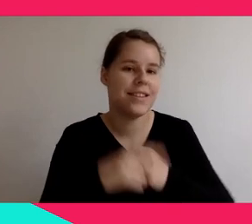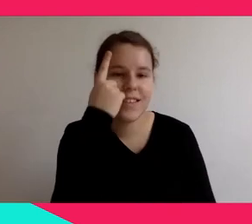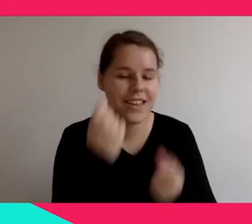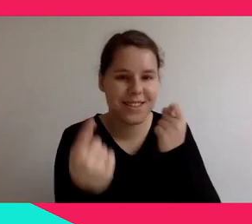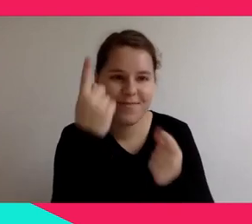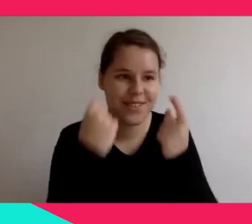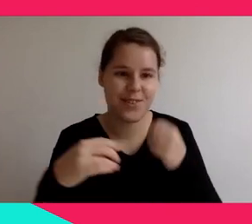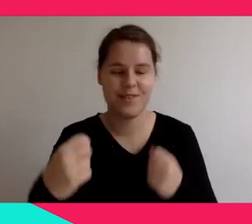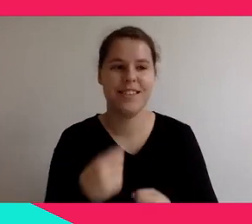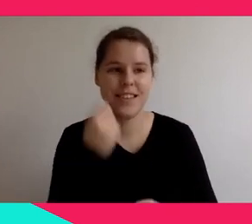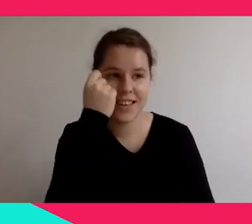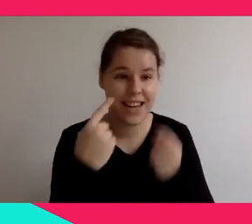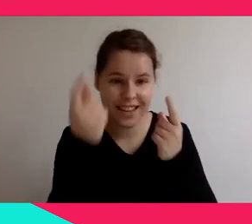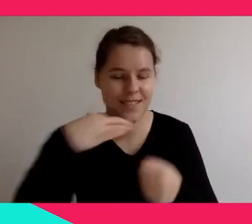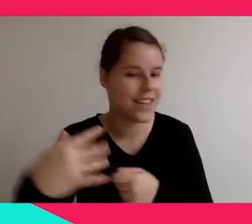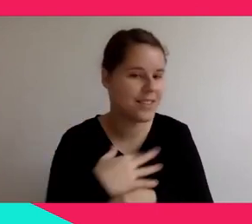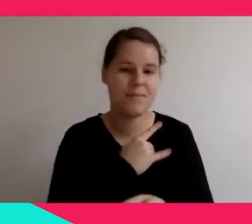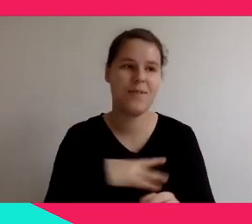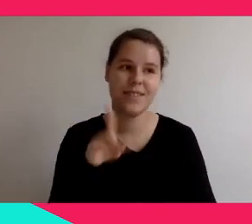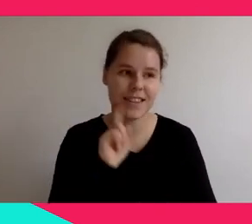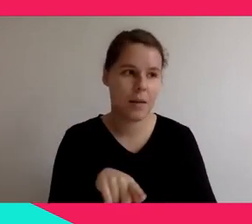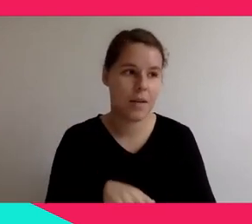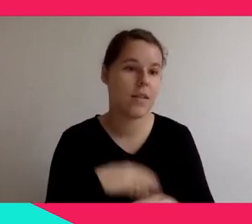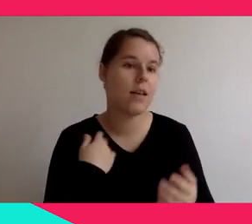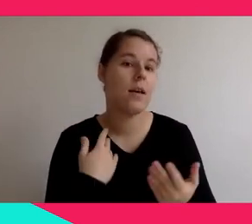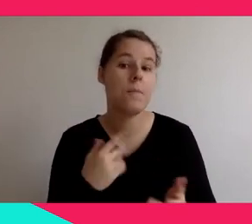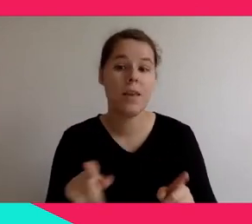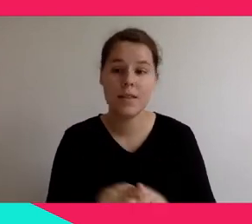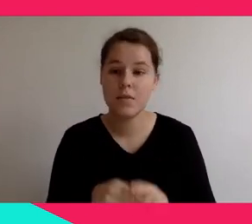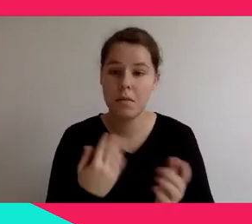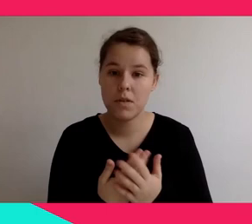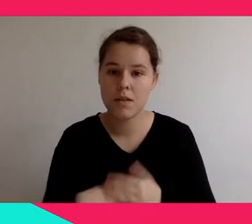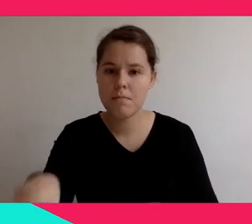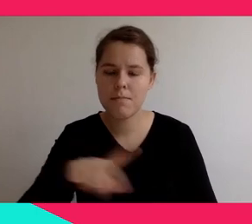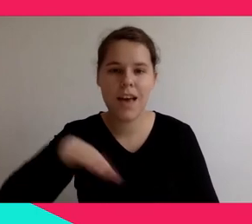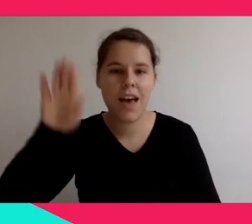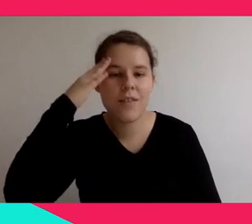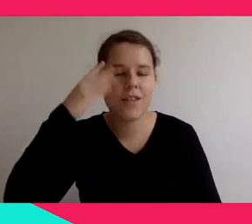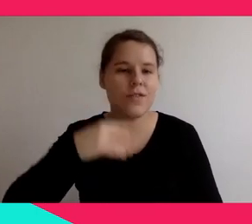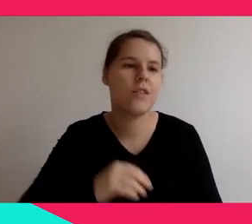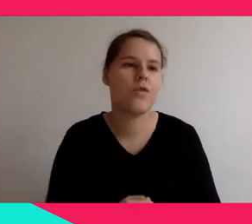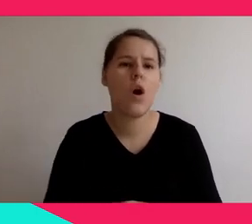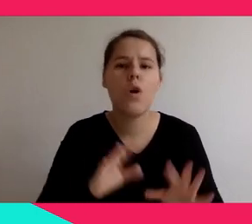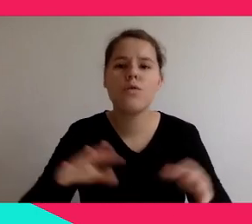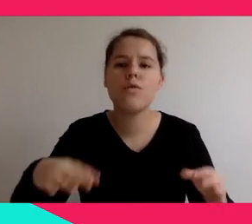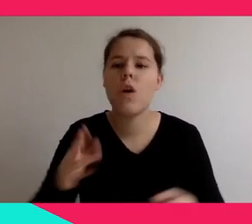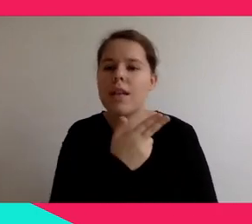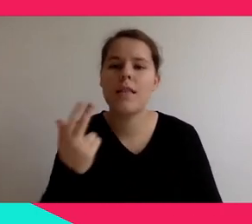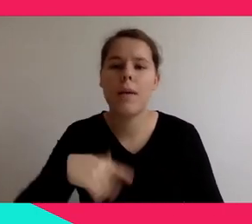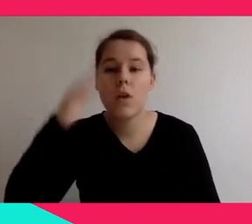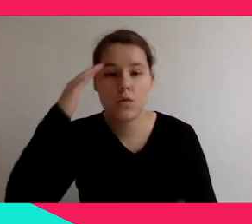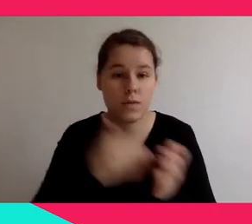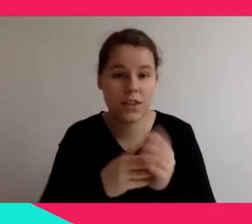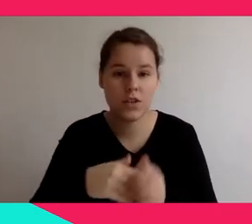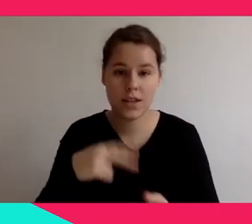us a lot of insights about how immersive experiences might work. And I want to encourage our